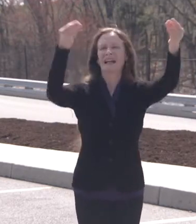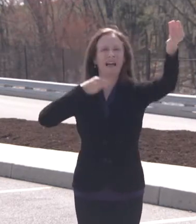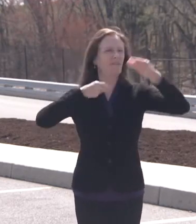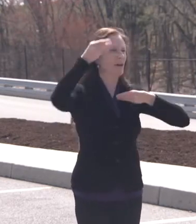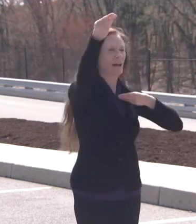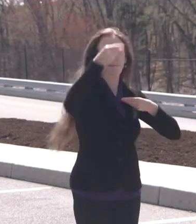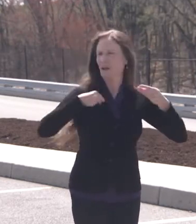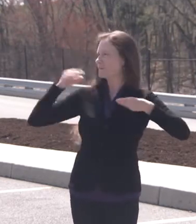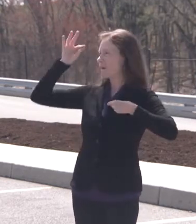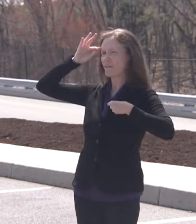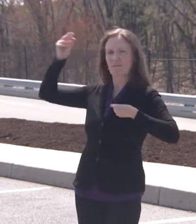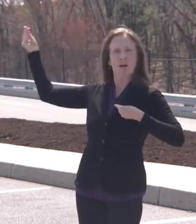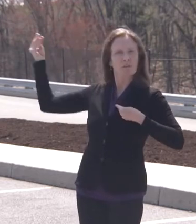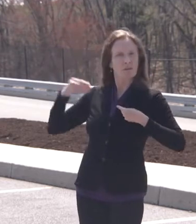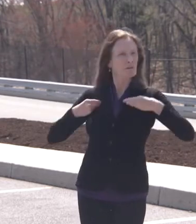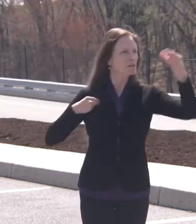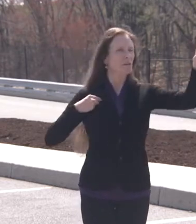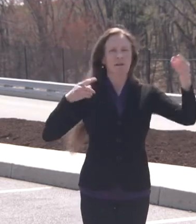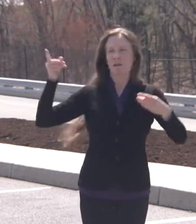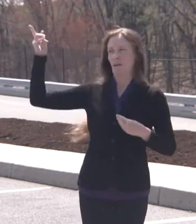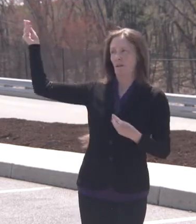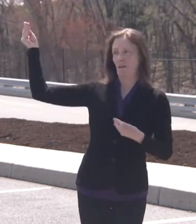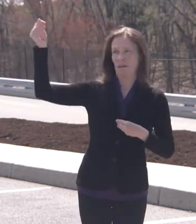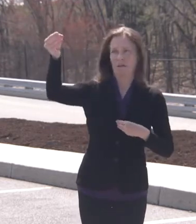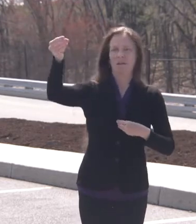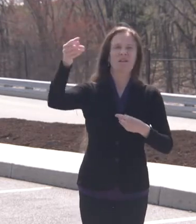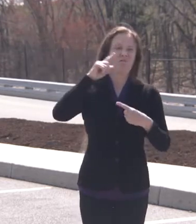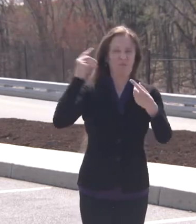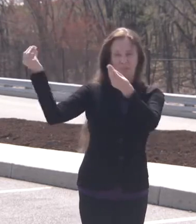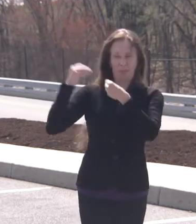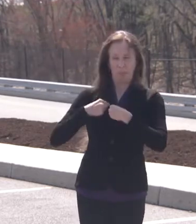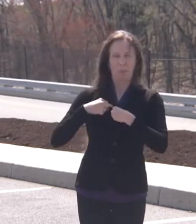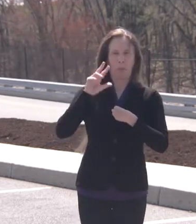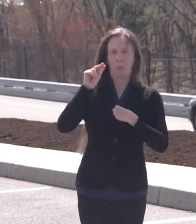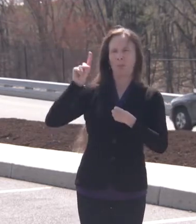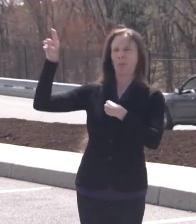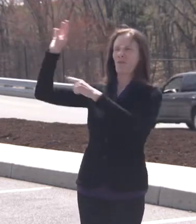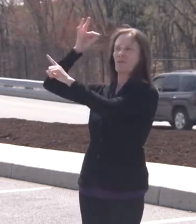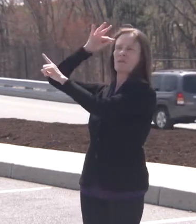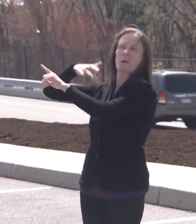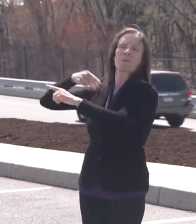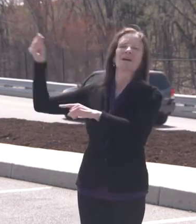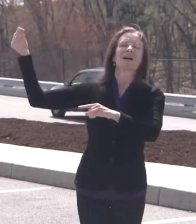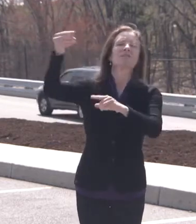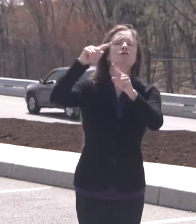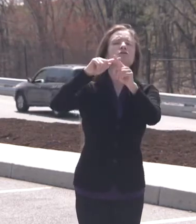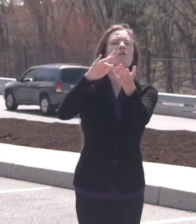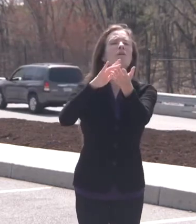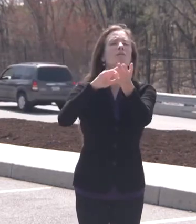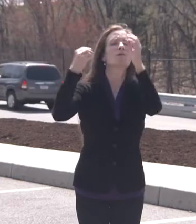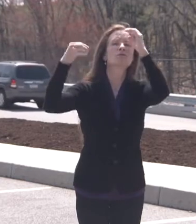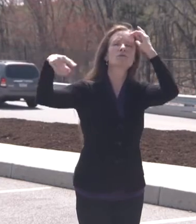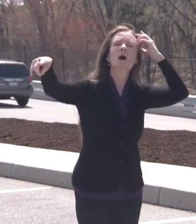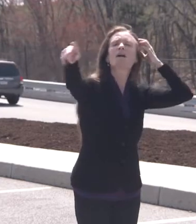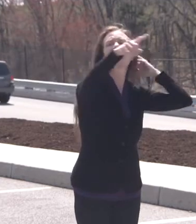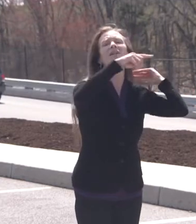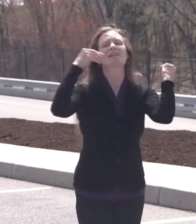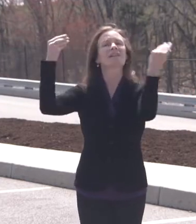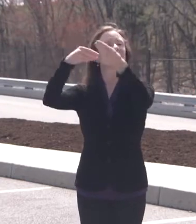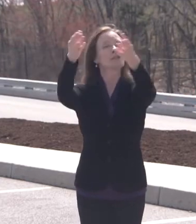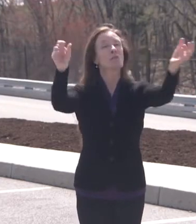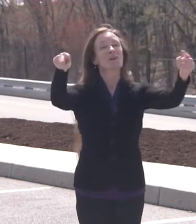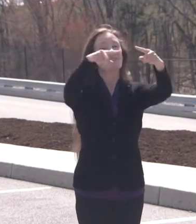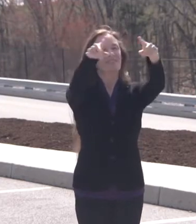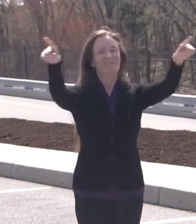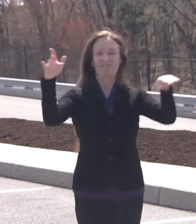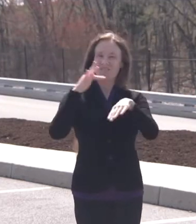This program helps to increase vaccine availability in all of our communities, either beyond the beyond the allocation that